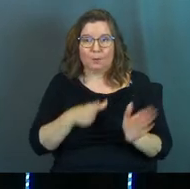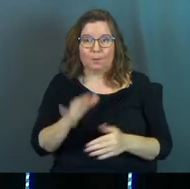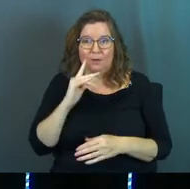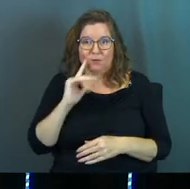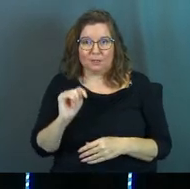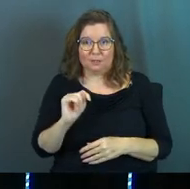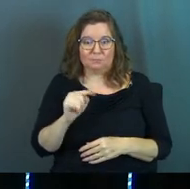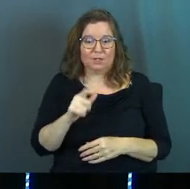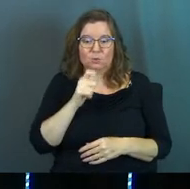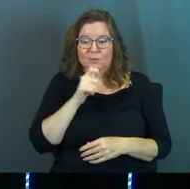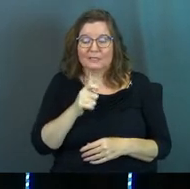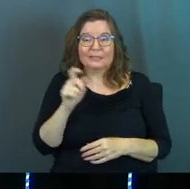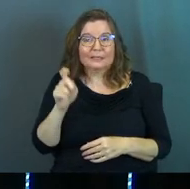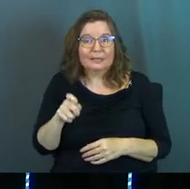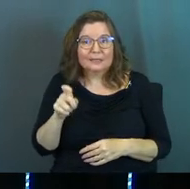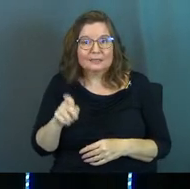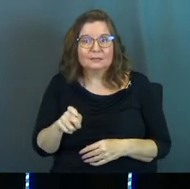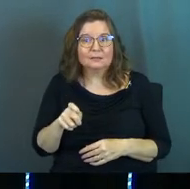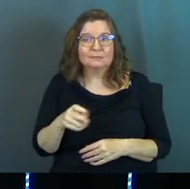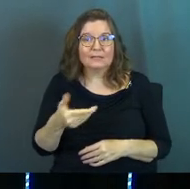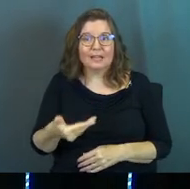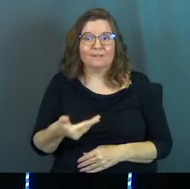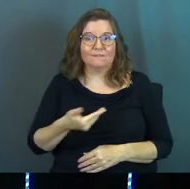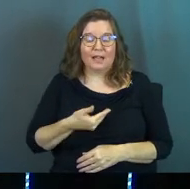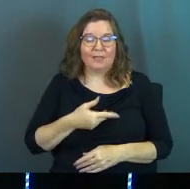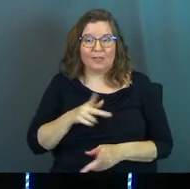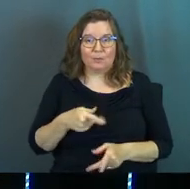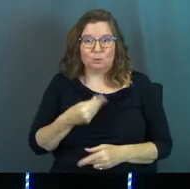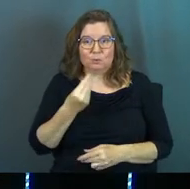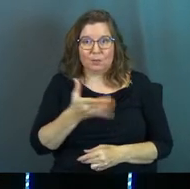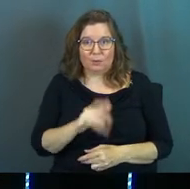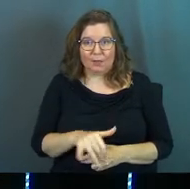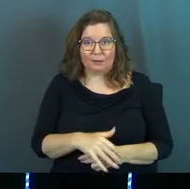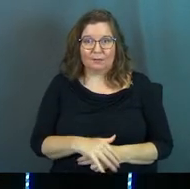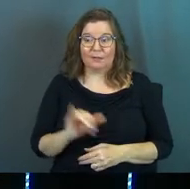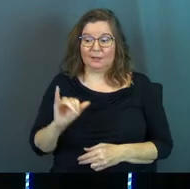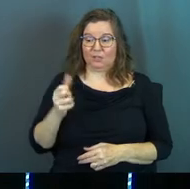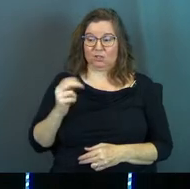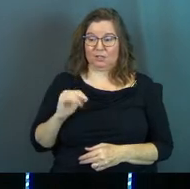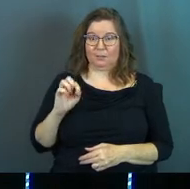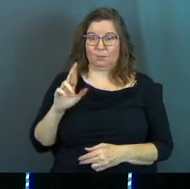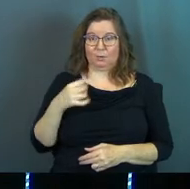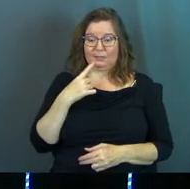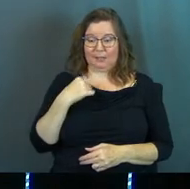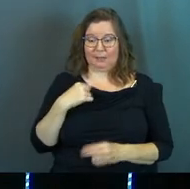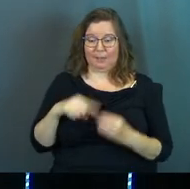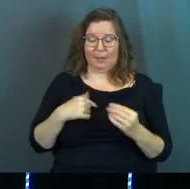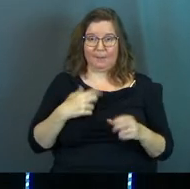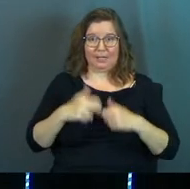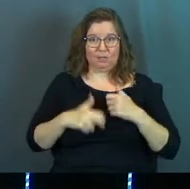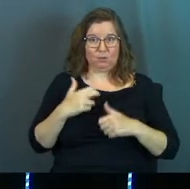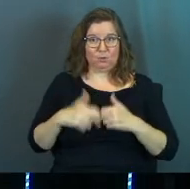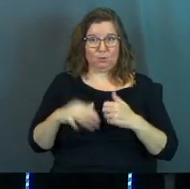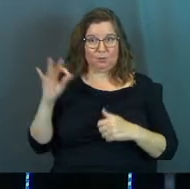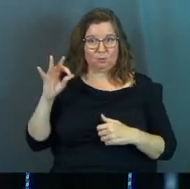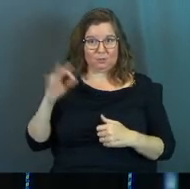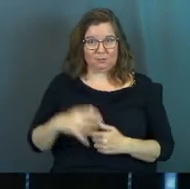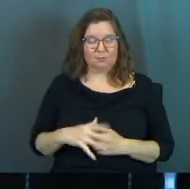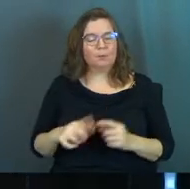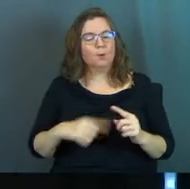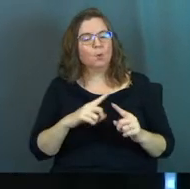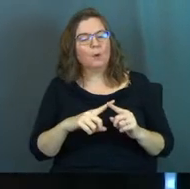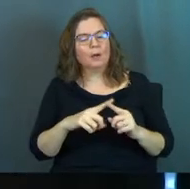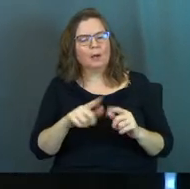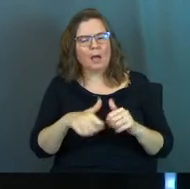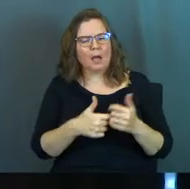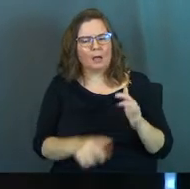prepared for it and you didn't necessarily invite that person in like Jason Morris telling me about my issues. But